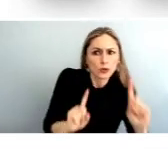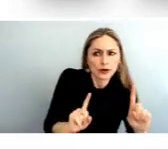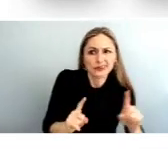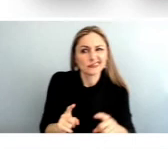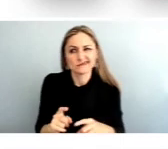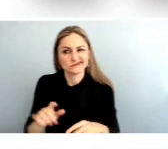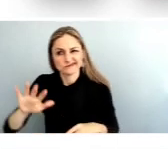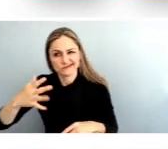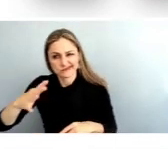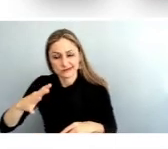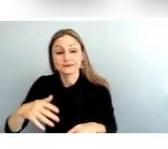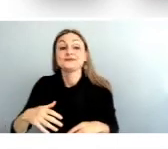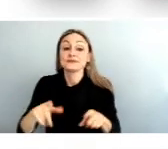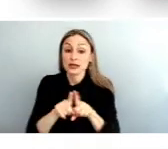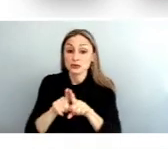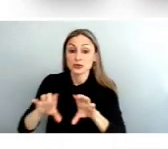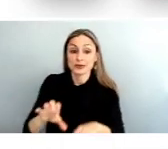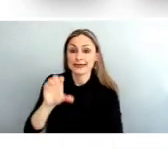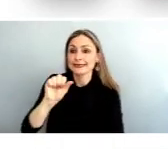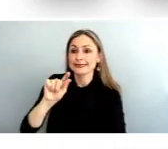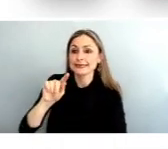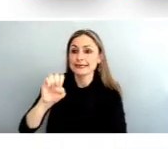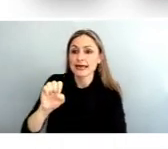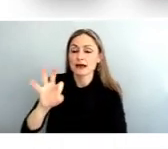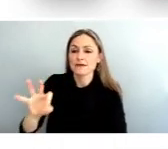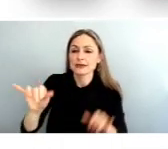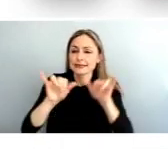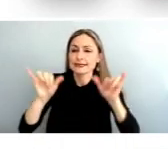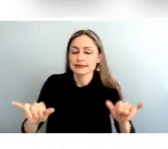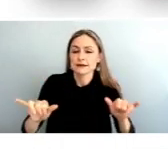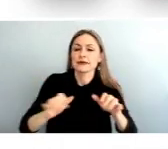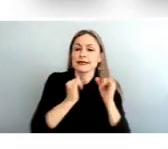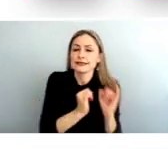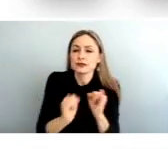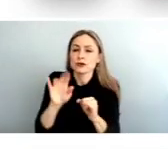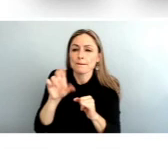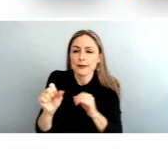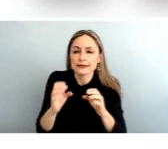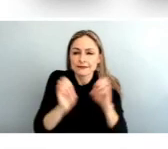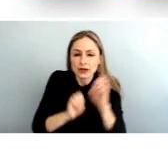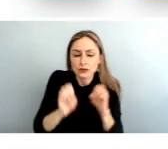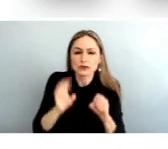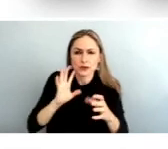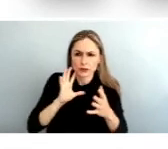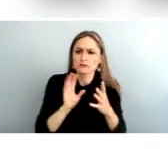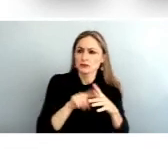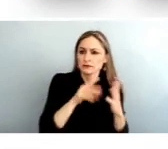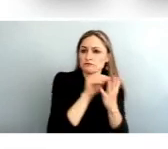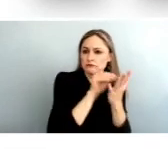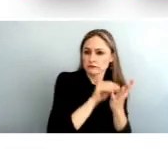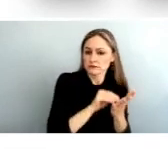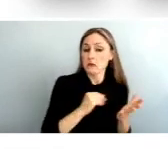As we do the state of the system and the individual bus route evaluation, we'll start to catalog and identify opportunities for improvement.